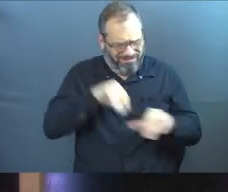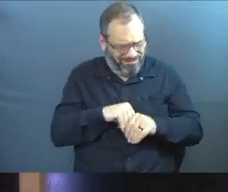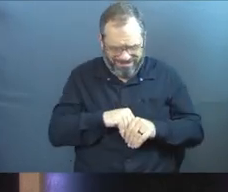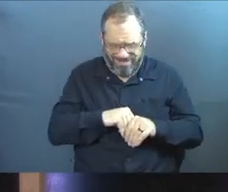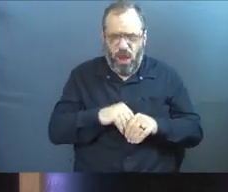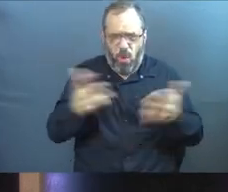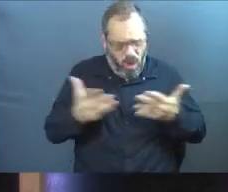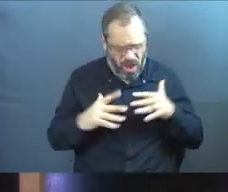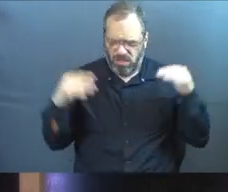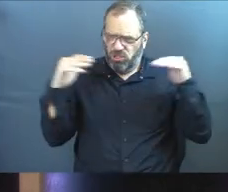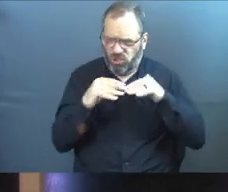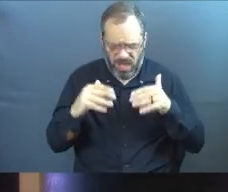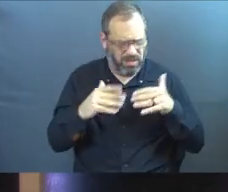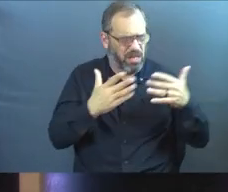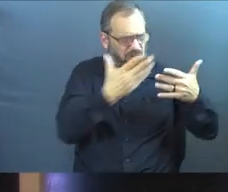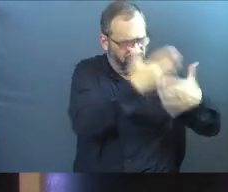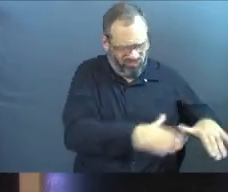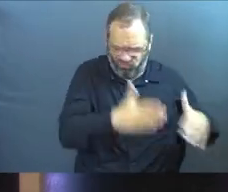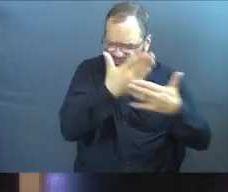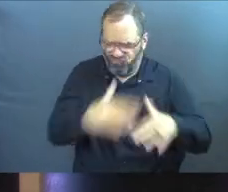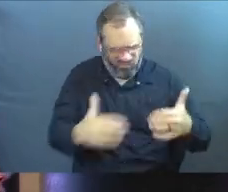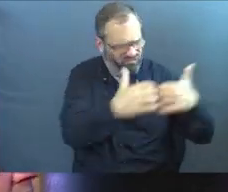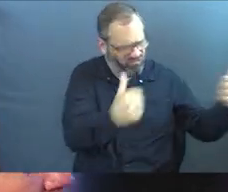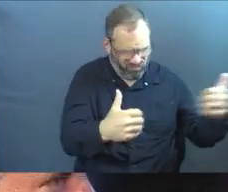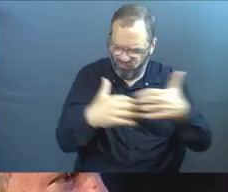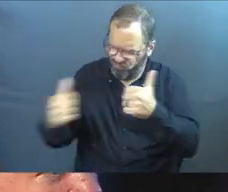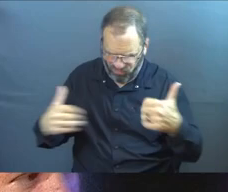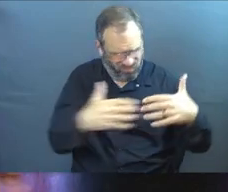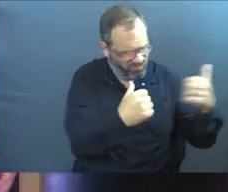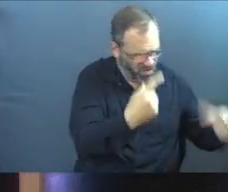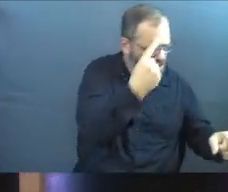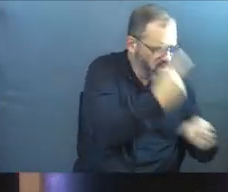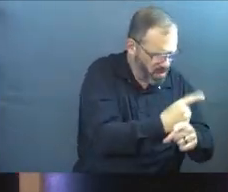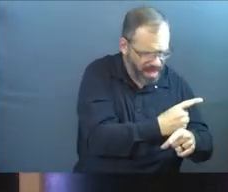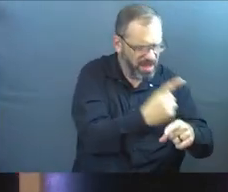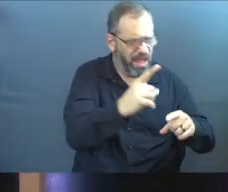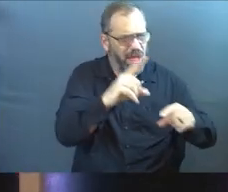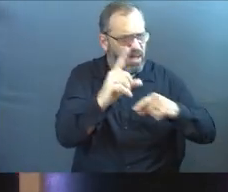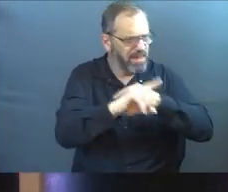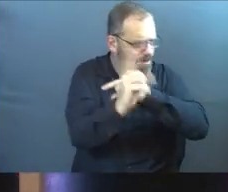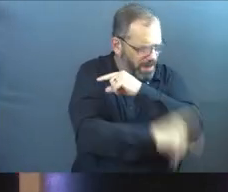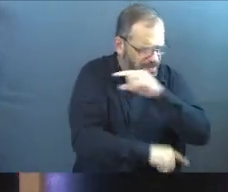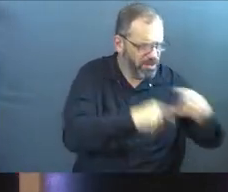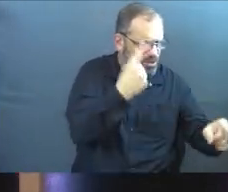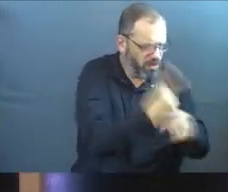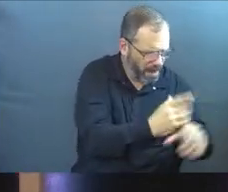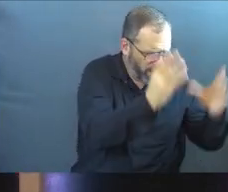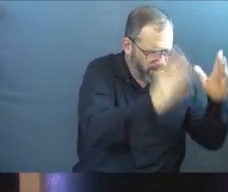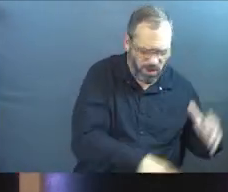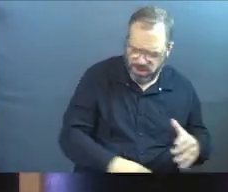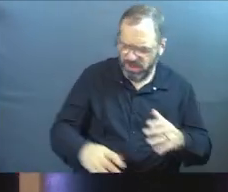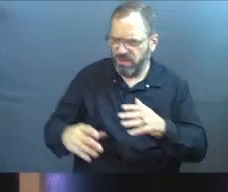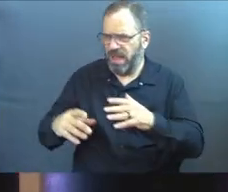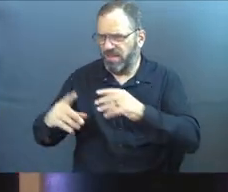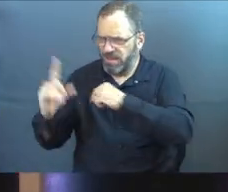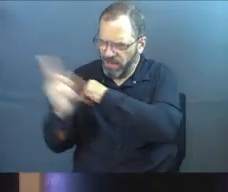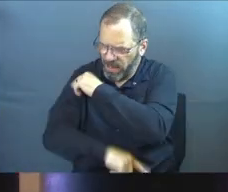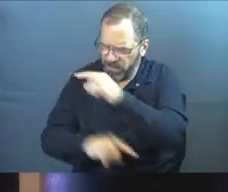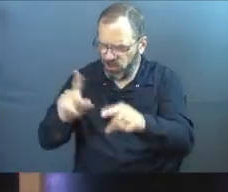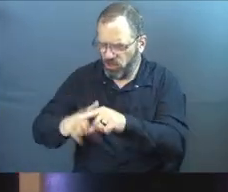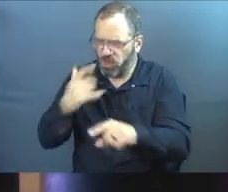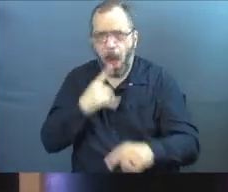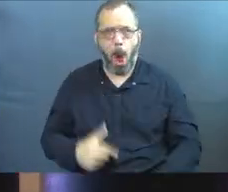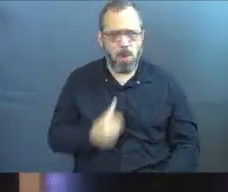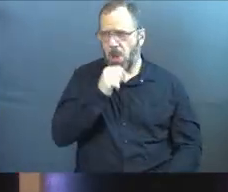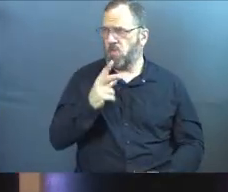We should want the sorting to happen. We should want the right consequences to go to the right person. And you're like, well, I'm